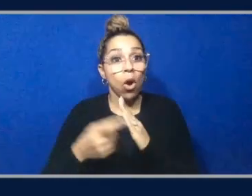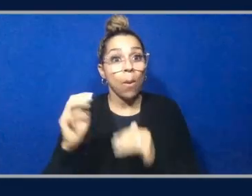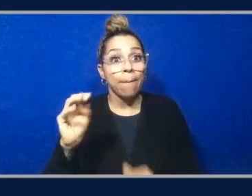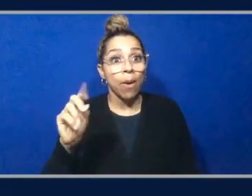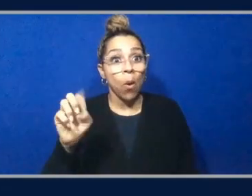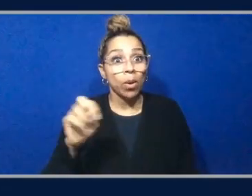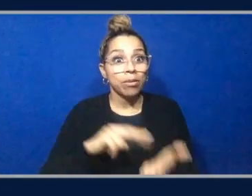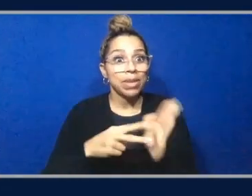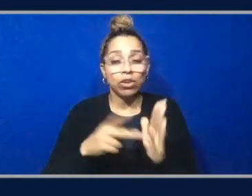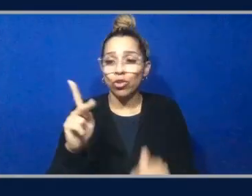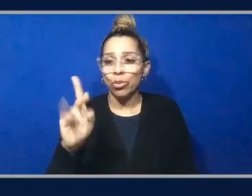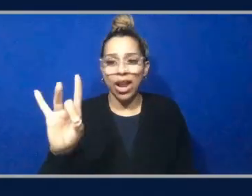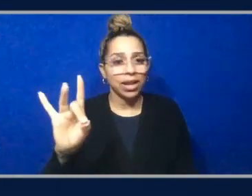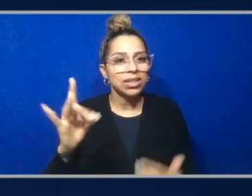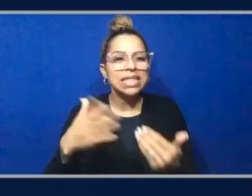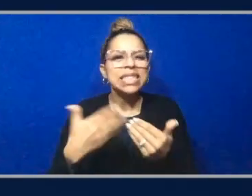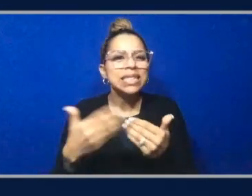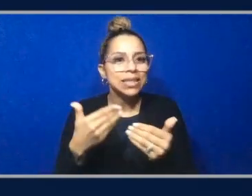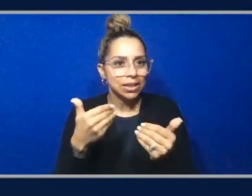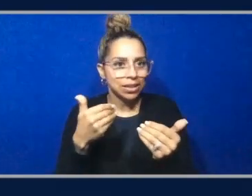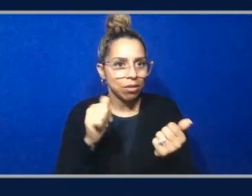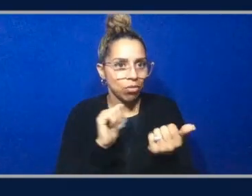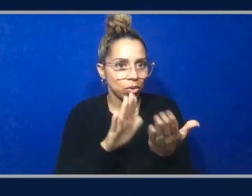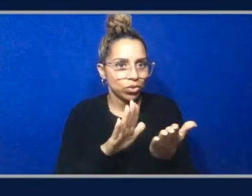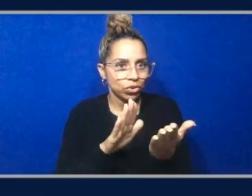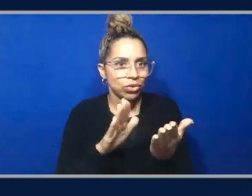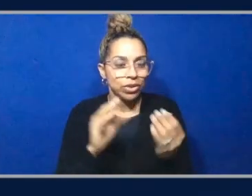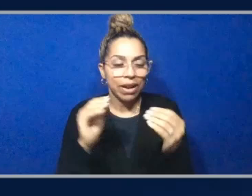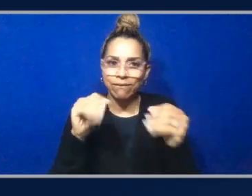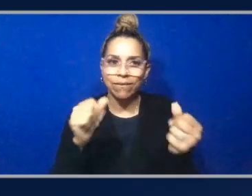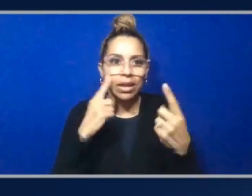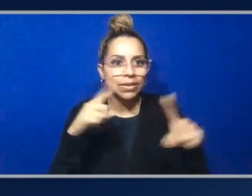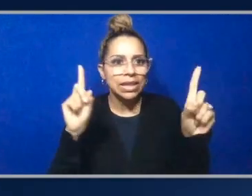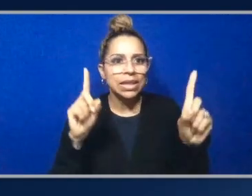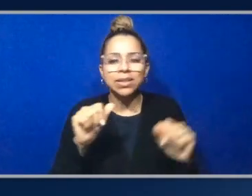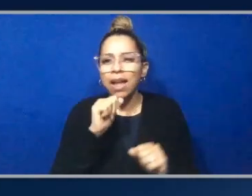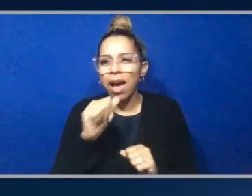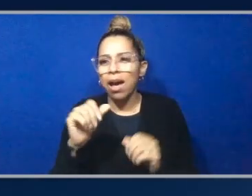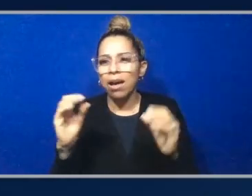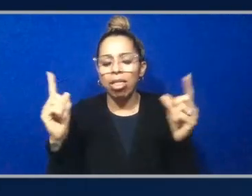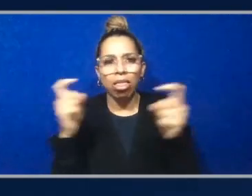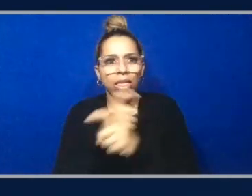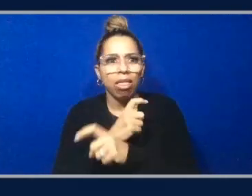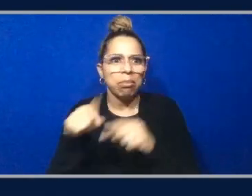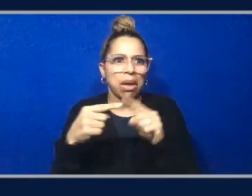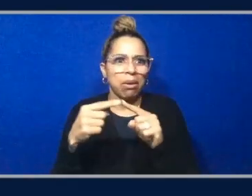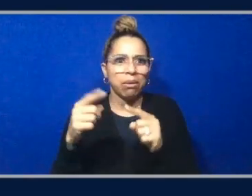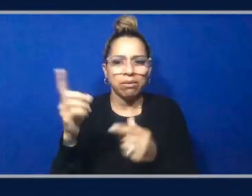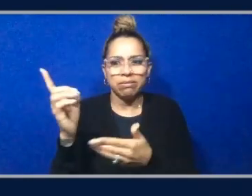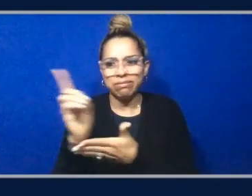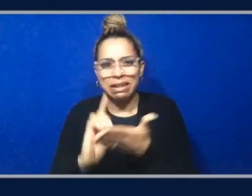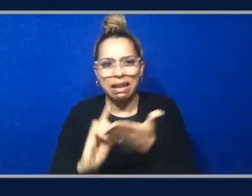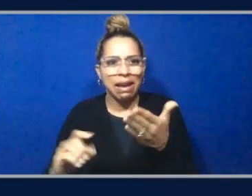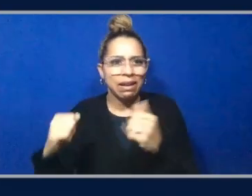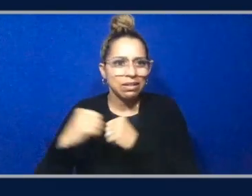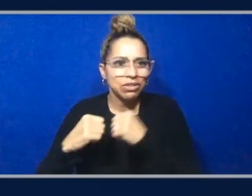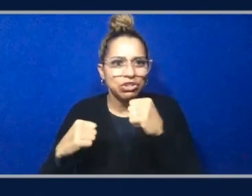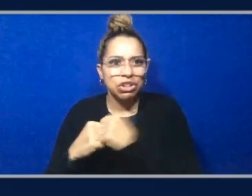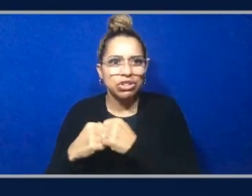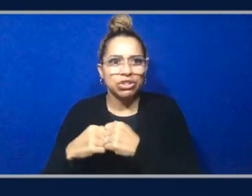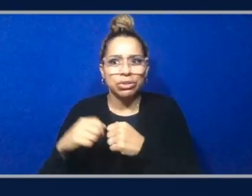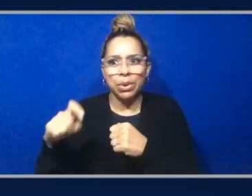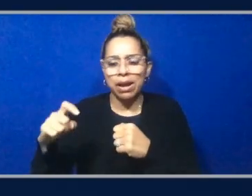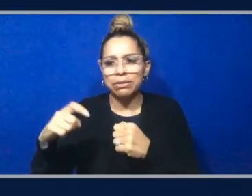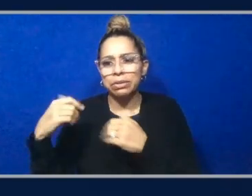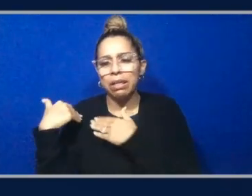easy way, effectively. There's that much less about EKS or about infrastructure that you need to think about and manage. And you can focus just on the things